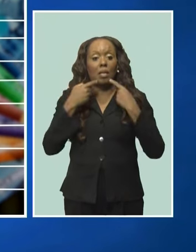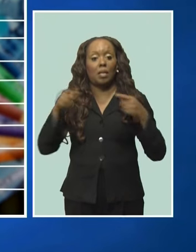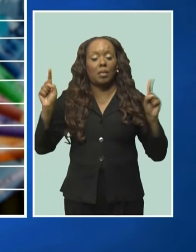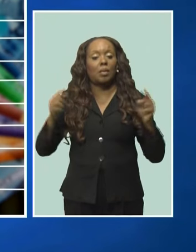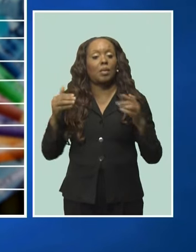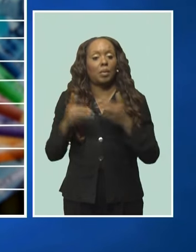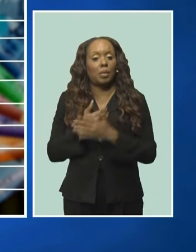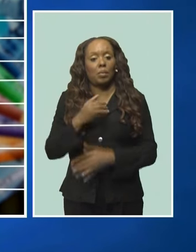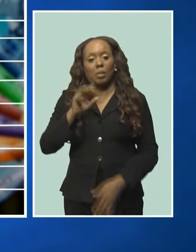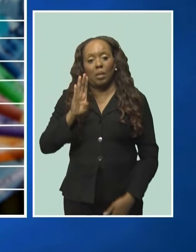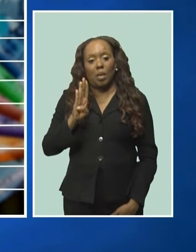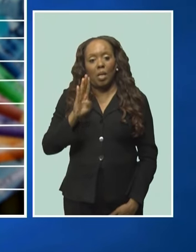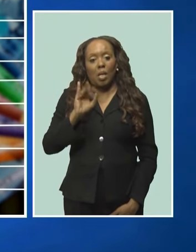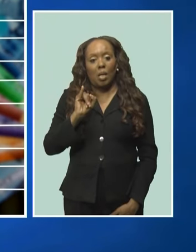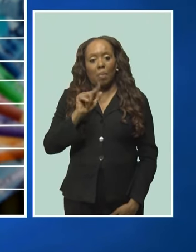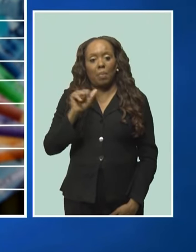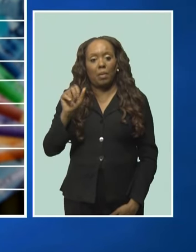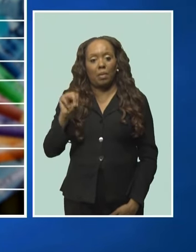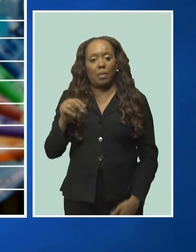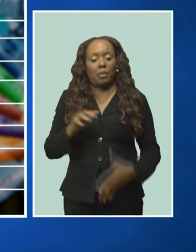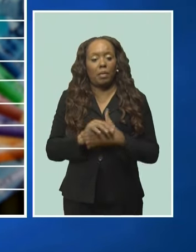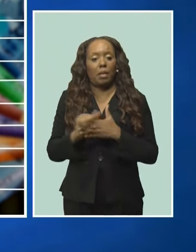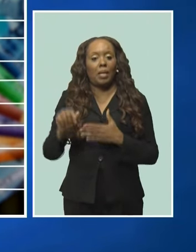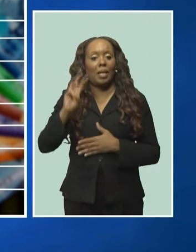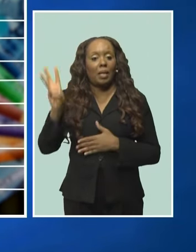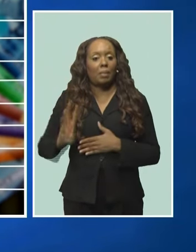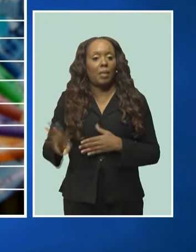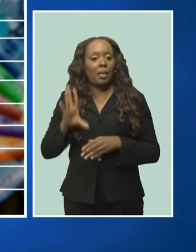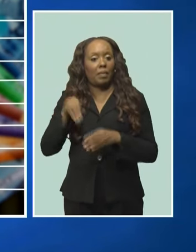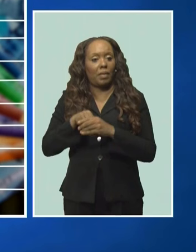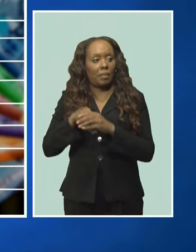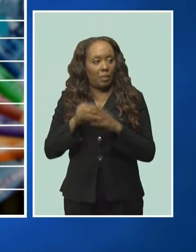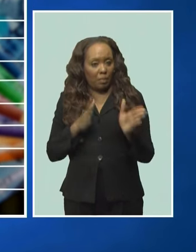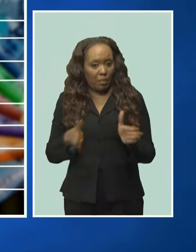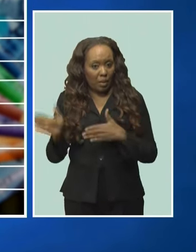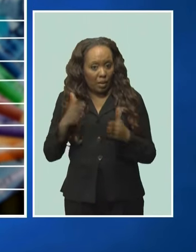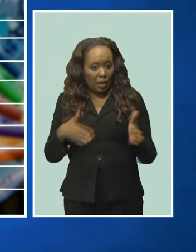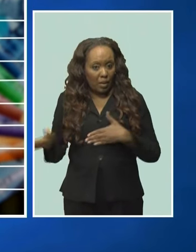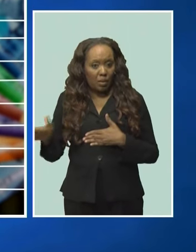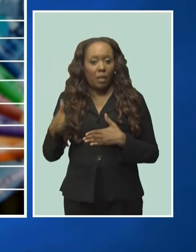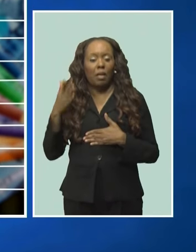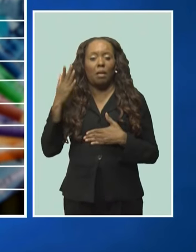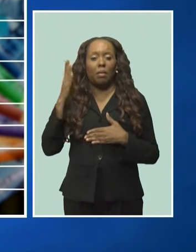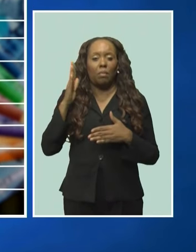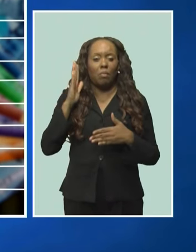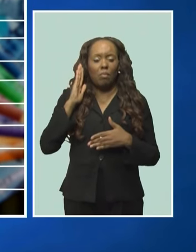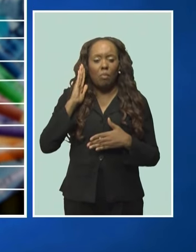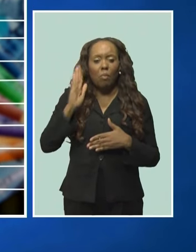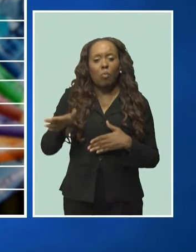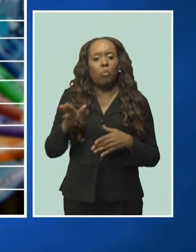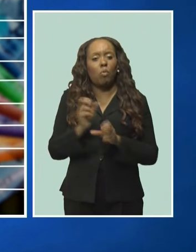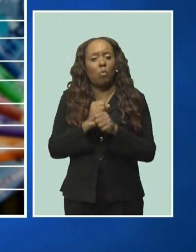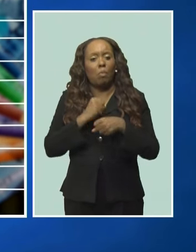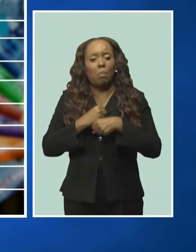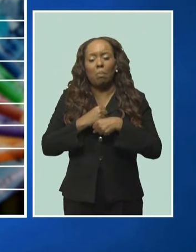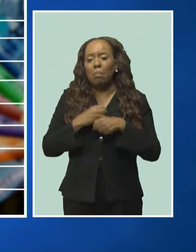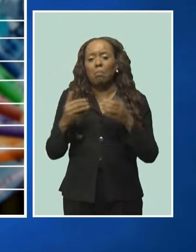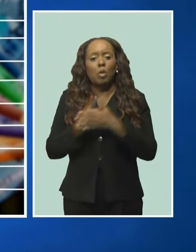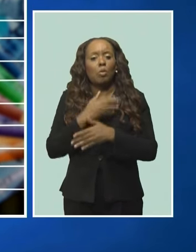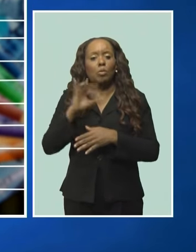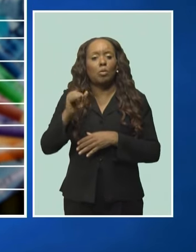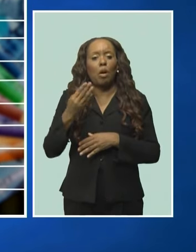billion-dollar climate investment plan that will, among other things, aim to create thousands of new jobs. Prime Minister Motley